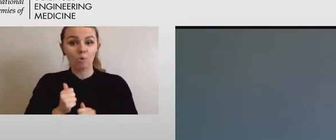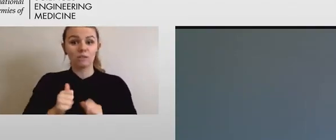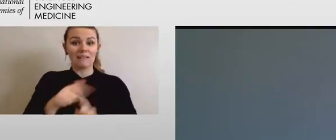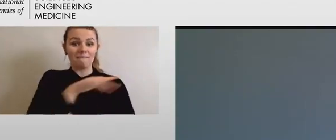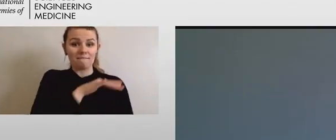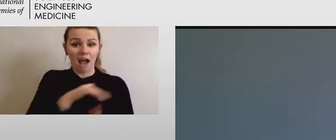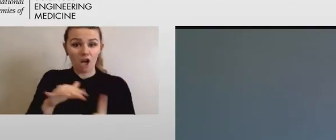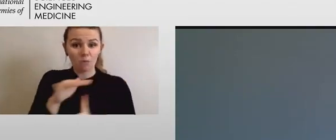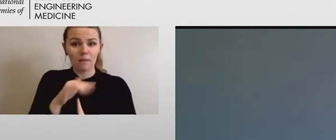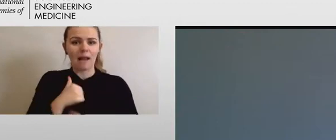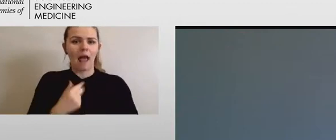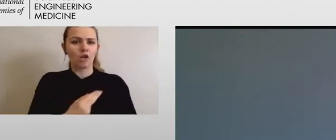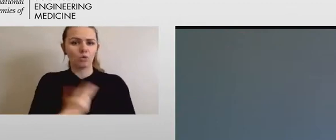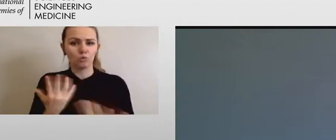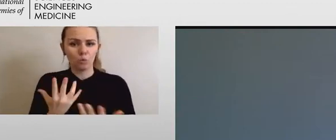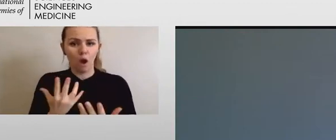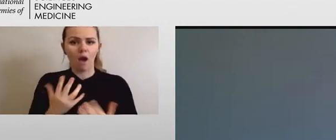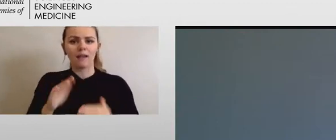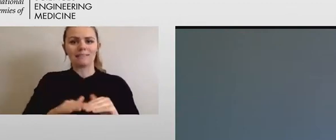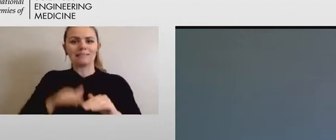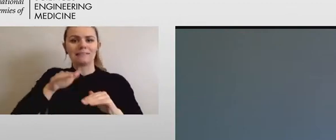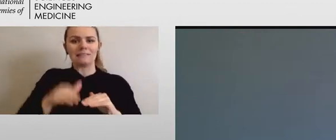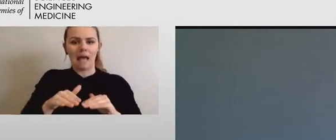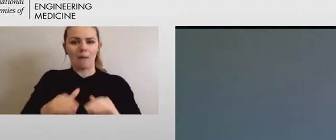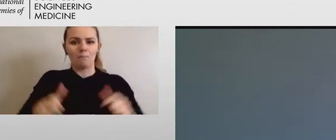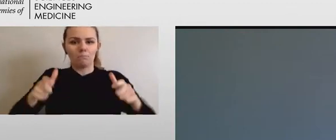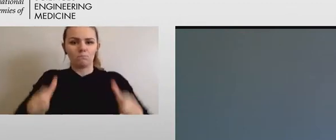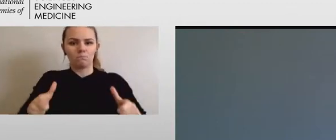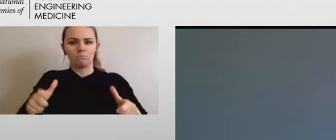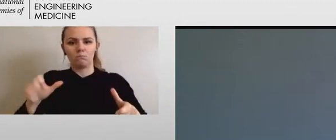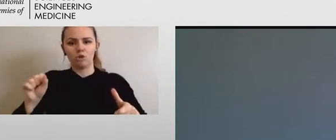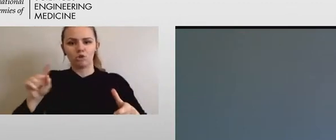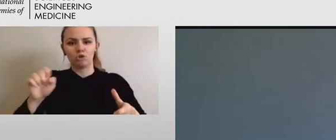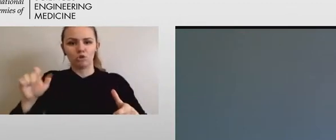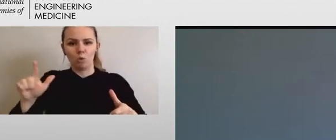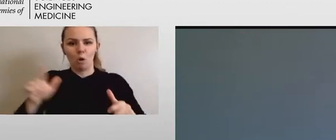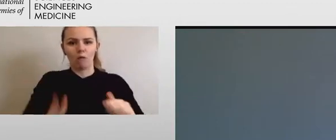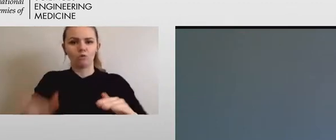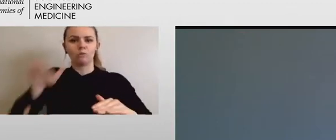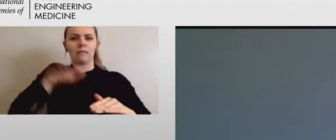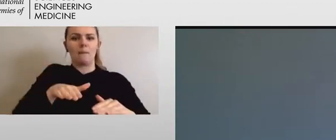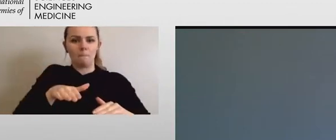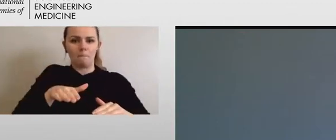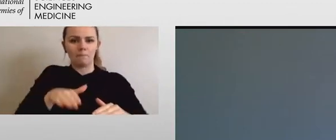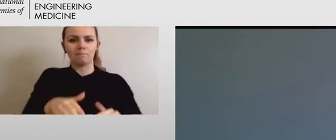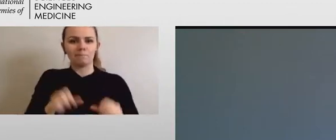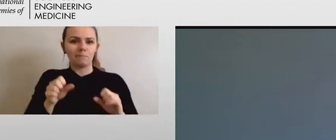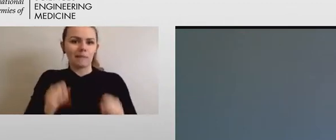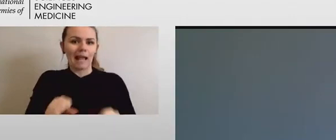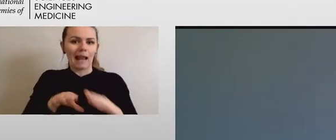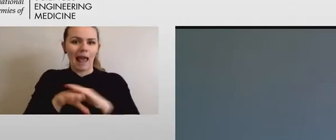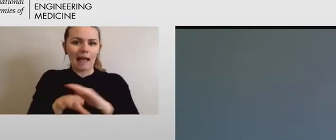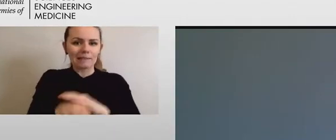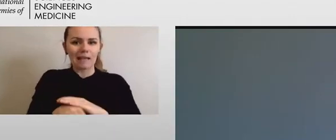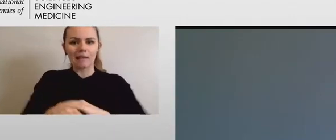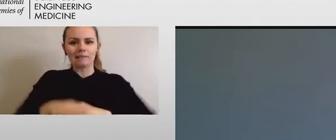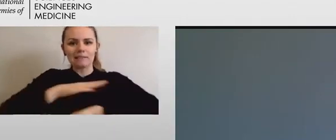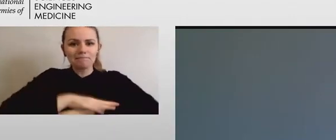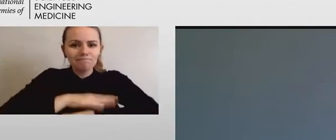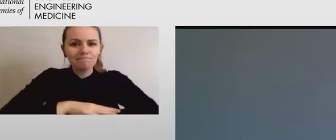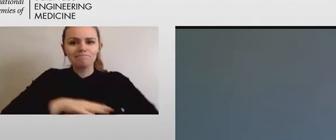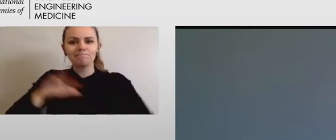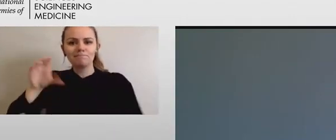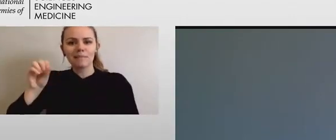environment, including counters, lab benches, and equipment. And while accommodations can provide